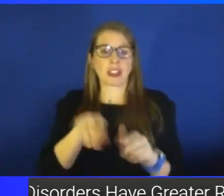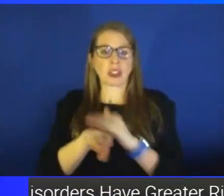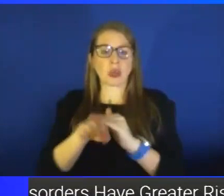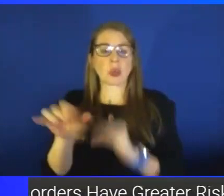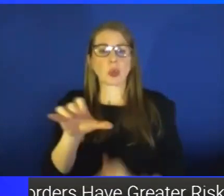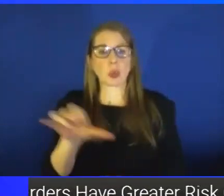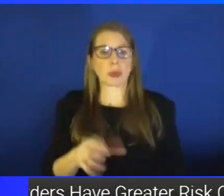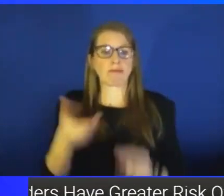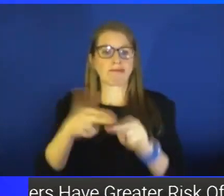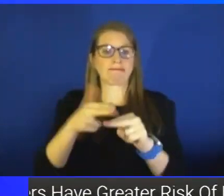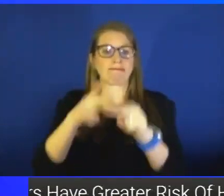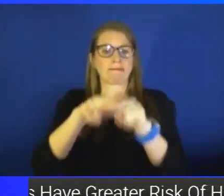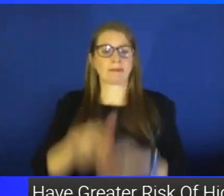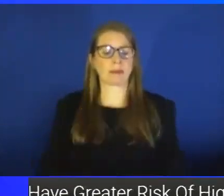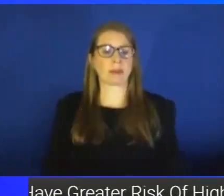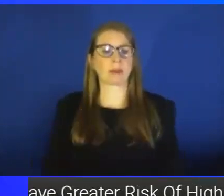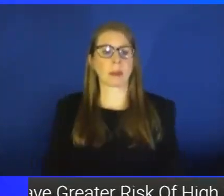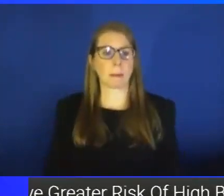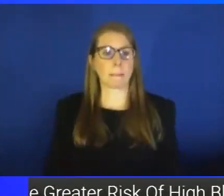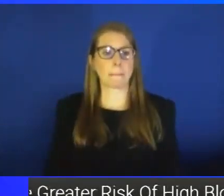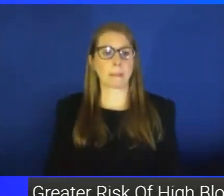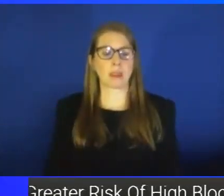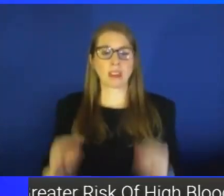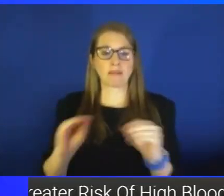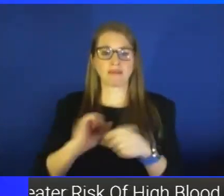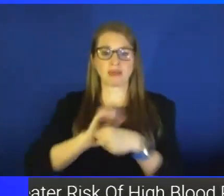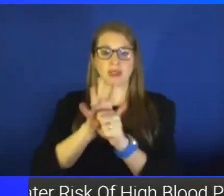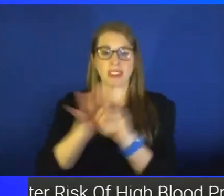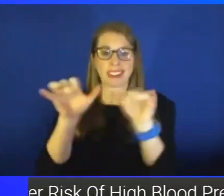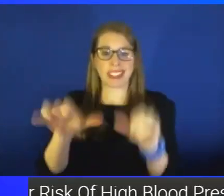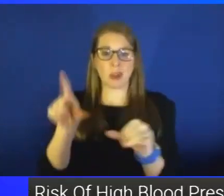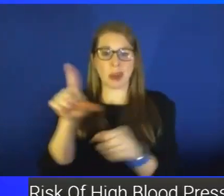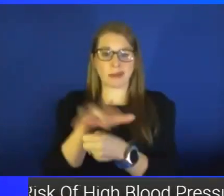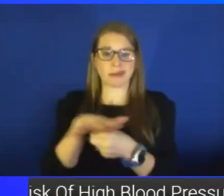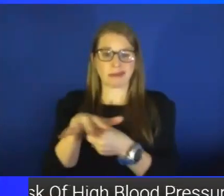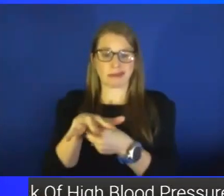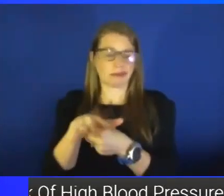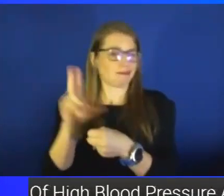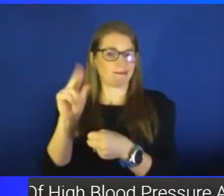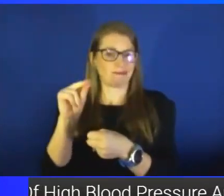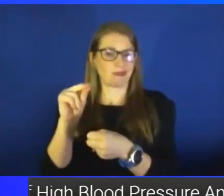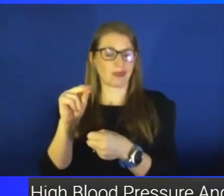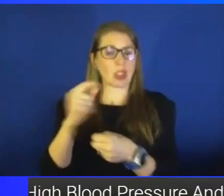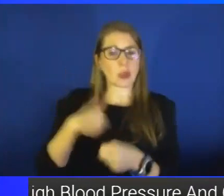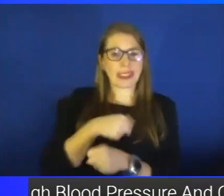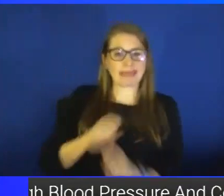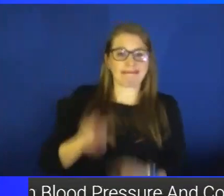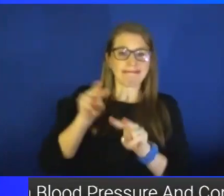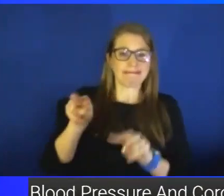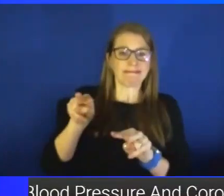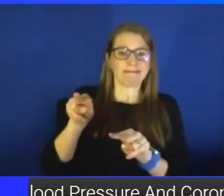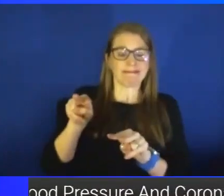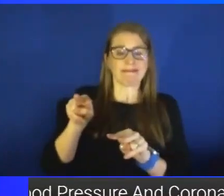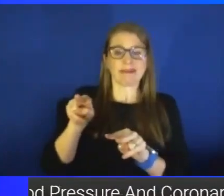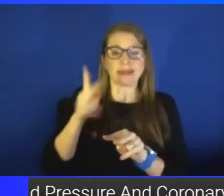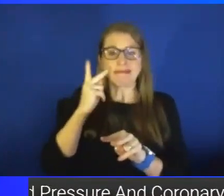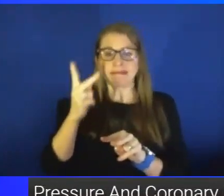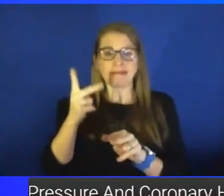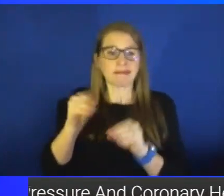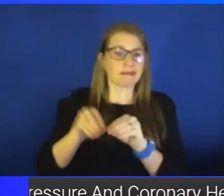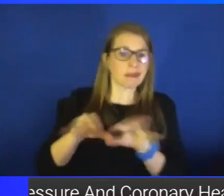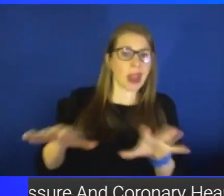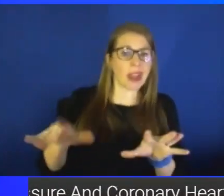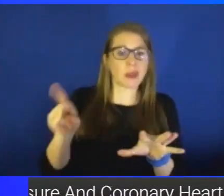COVID often doesn't stay in one place. So of course, we need to be vigilant during this time. And so, you know, we're just, it's a